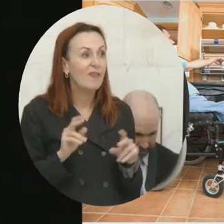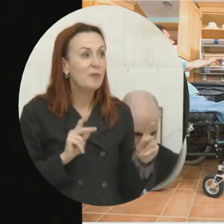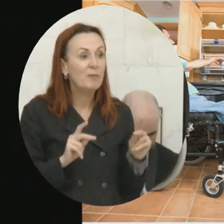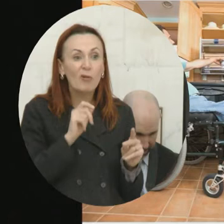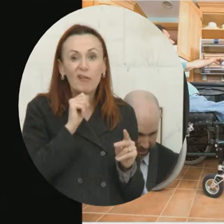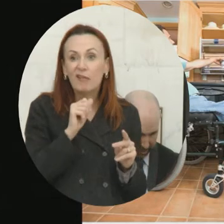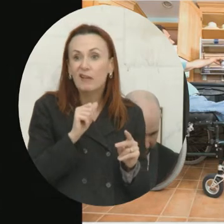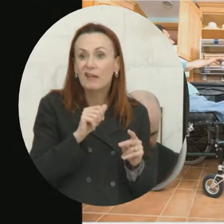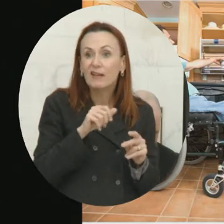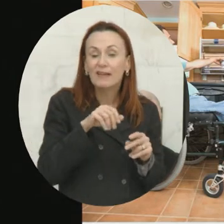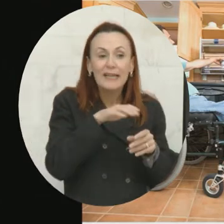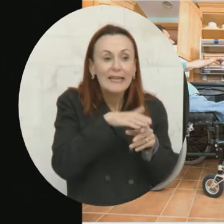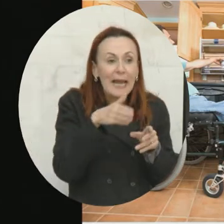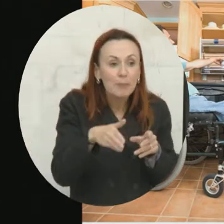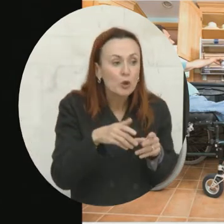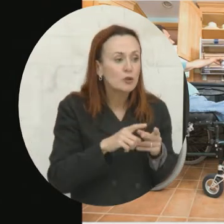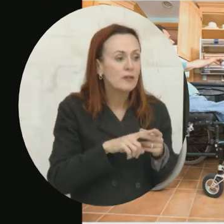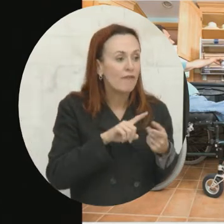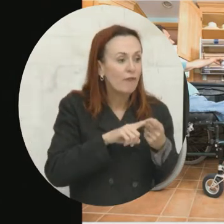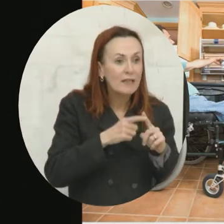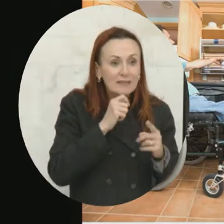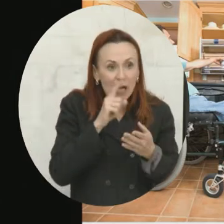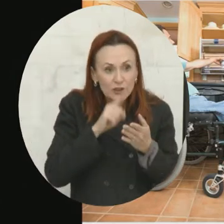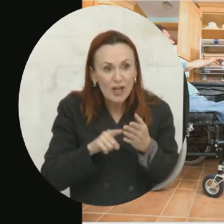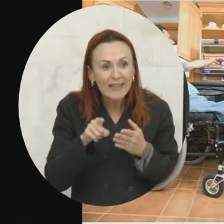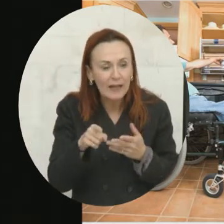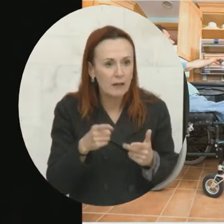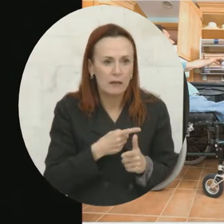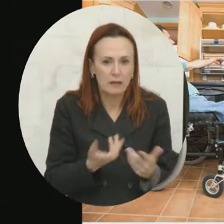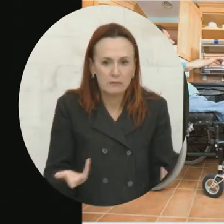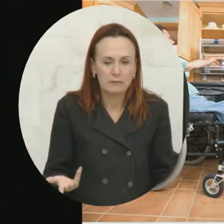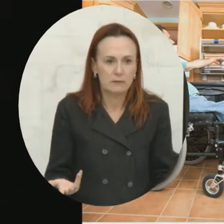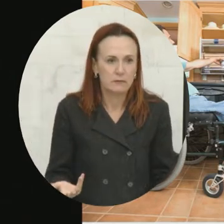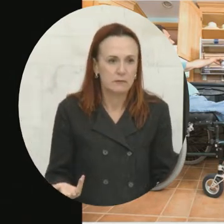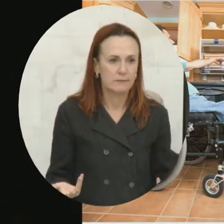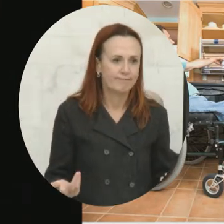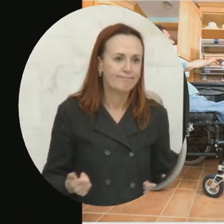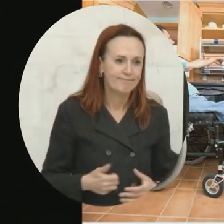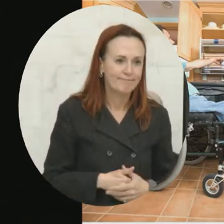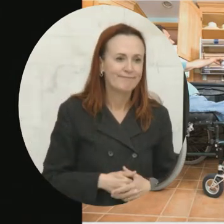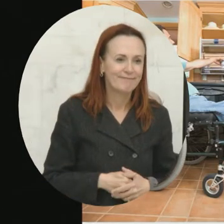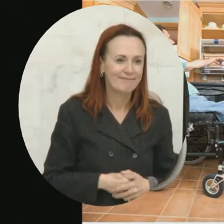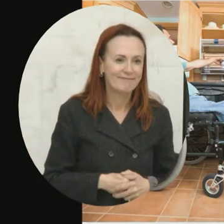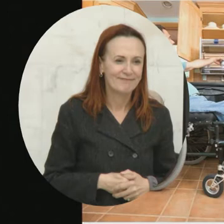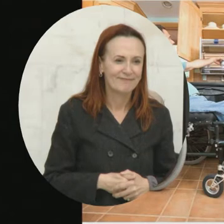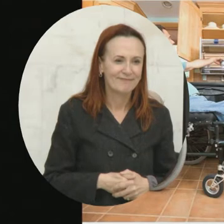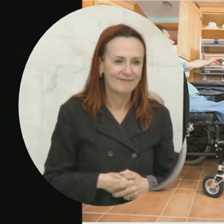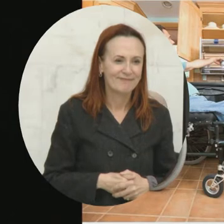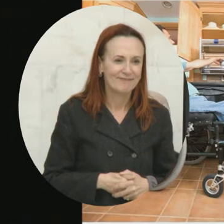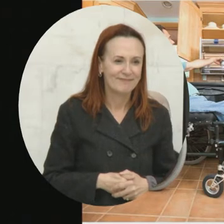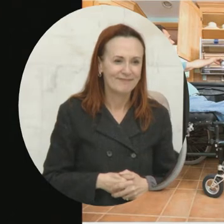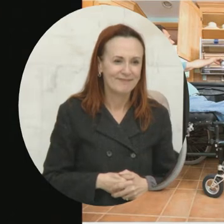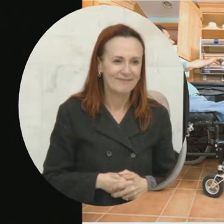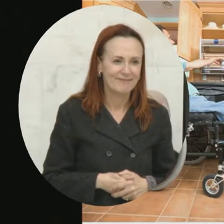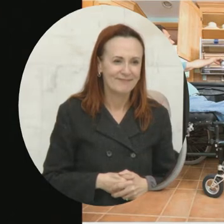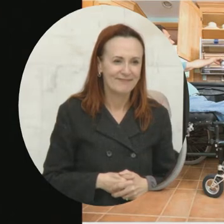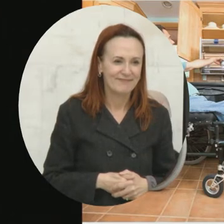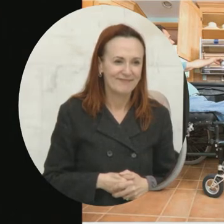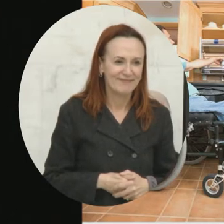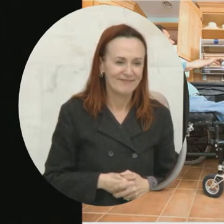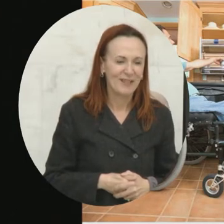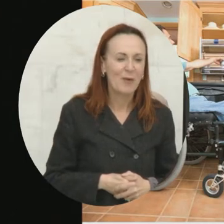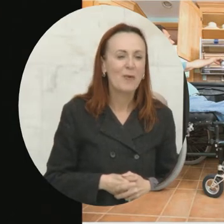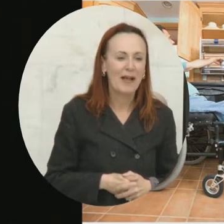they may not be able to defend themselves. So what's the outcome, right? So we want to talk about getting the built environment caught up. We also want to talk about the larger